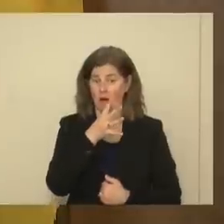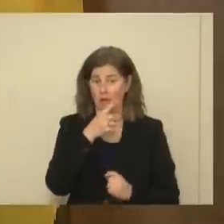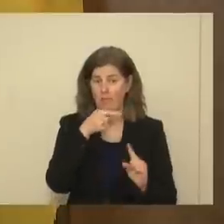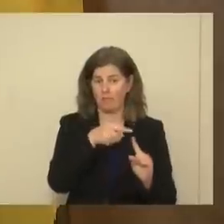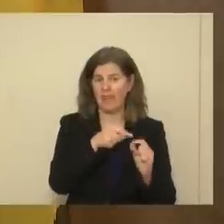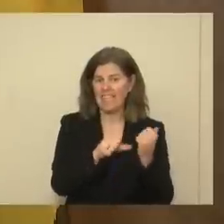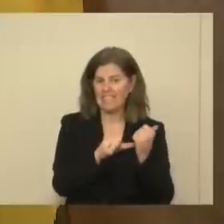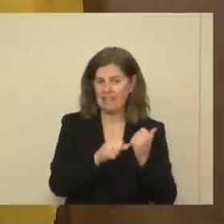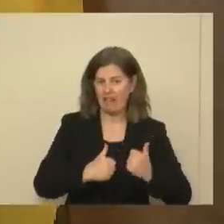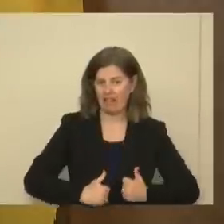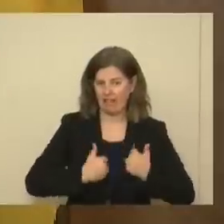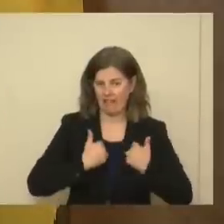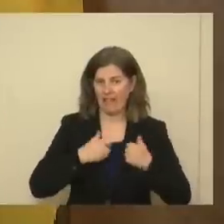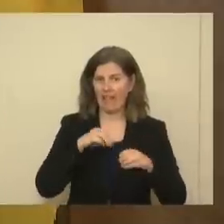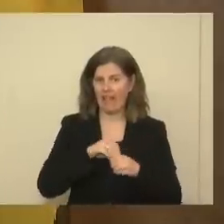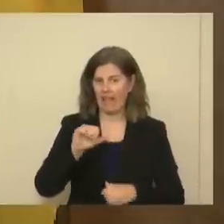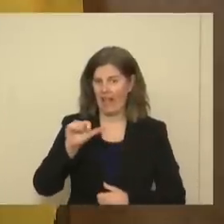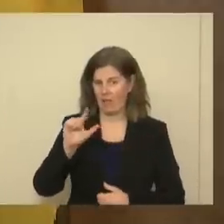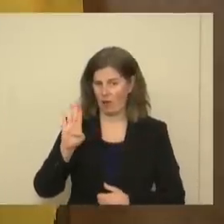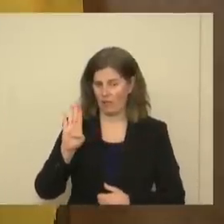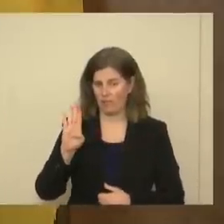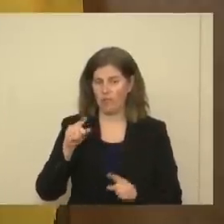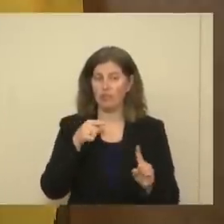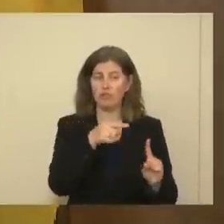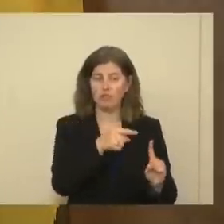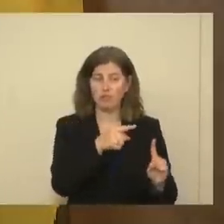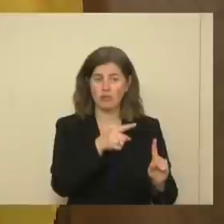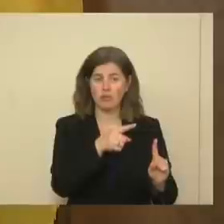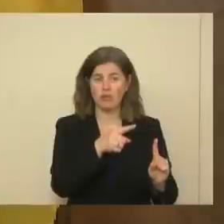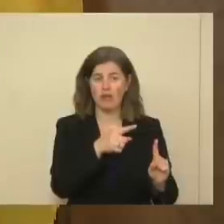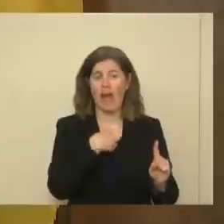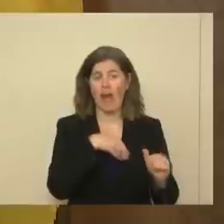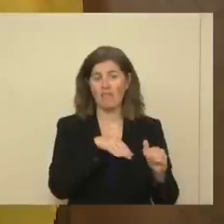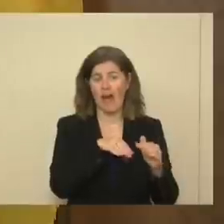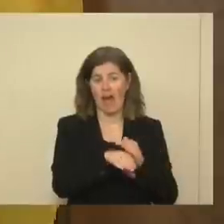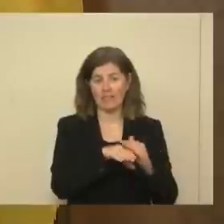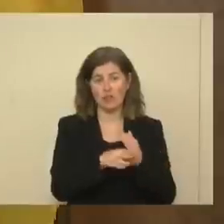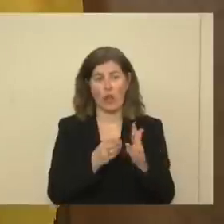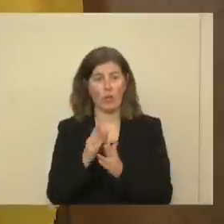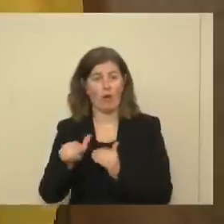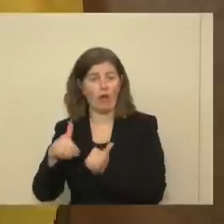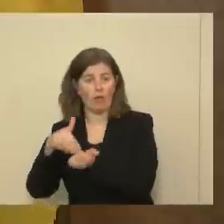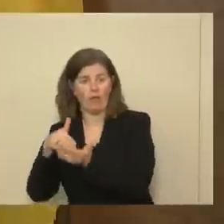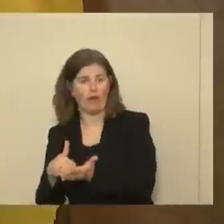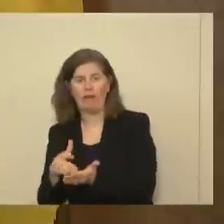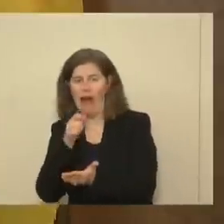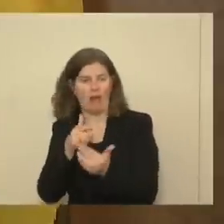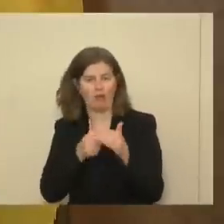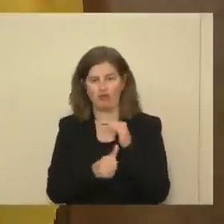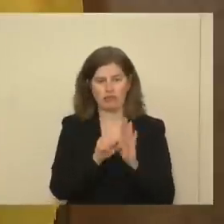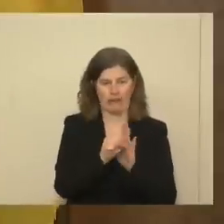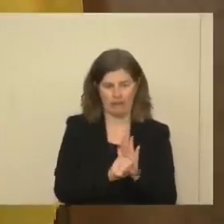assisted living in Albuquerque, has access through actually another provider, not the state,